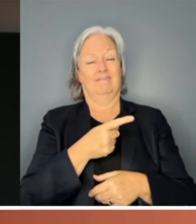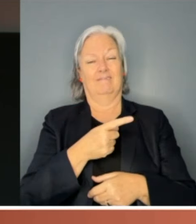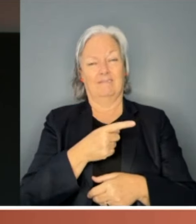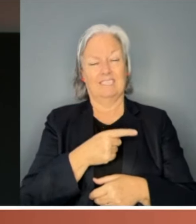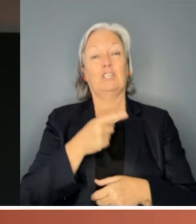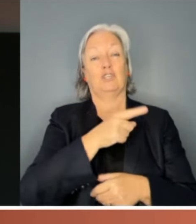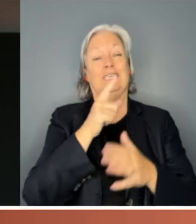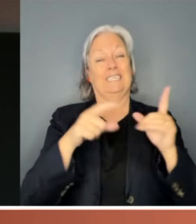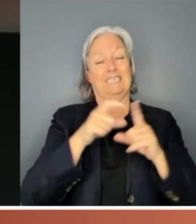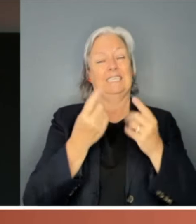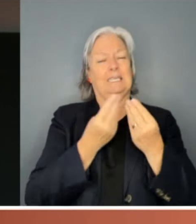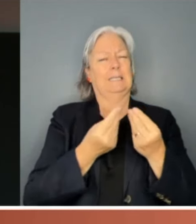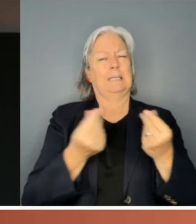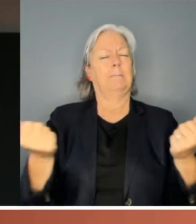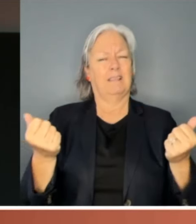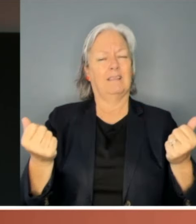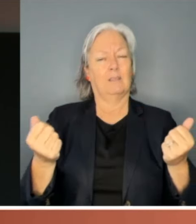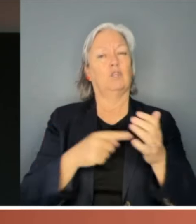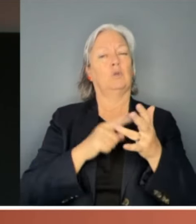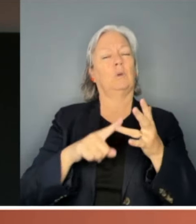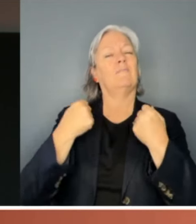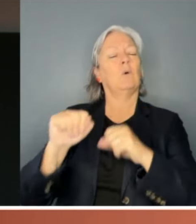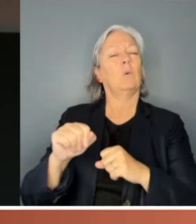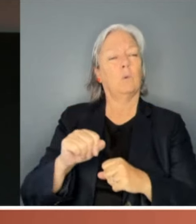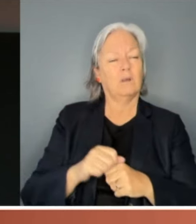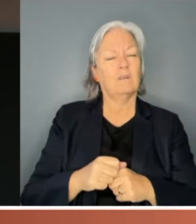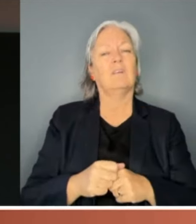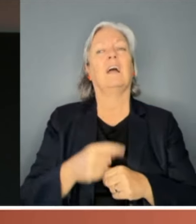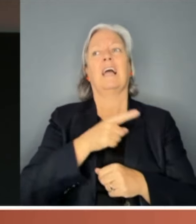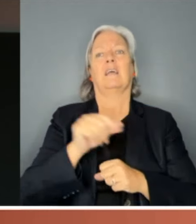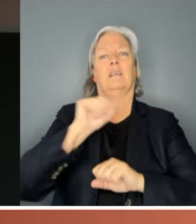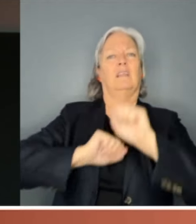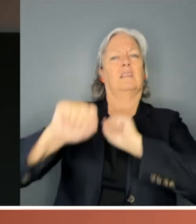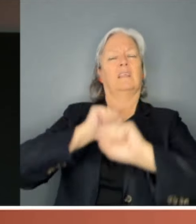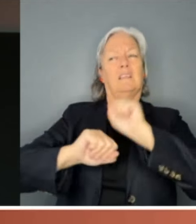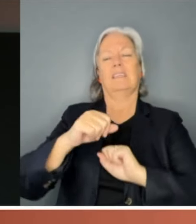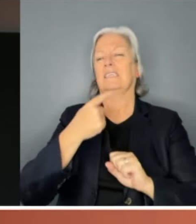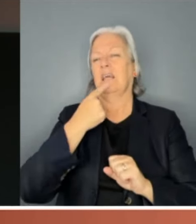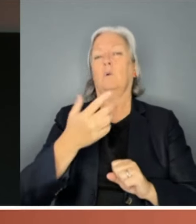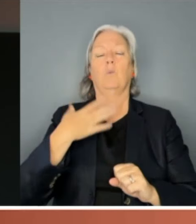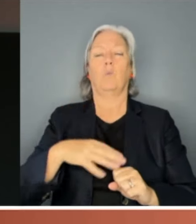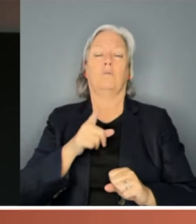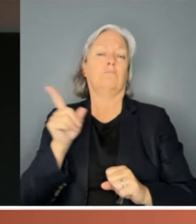studiously avoid. She went on the offensive and demanded a public apology.